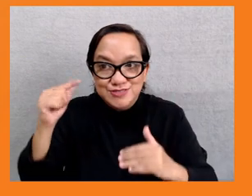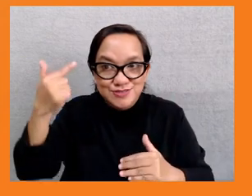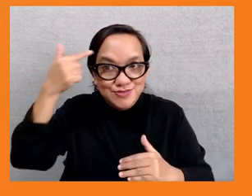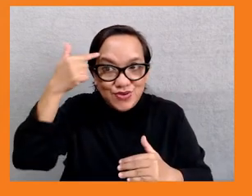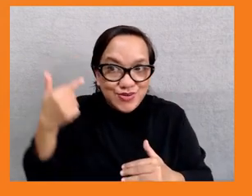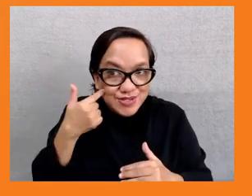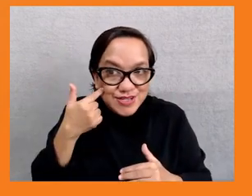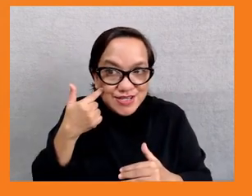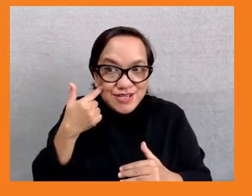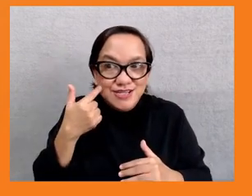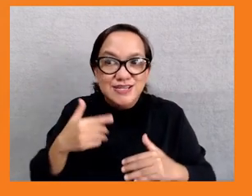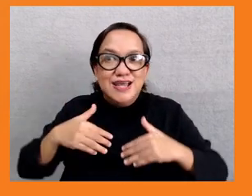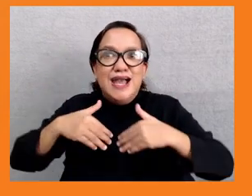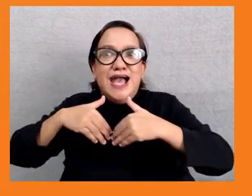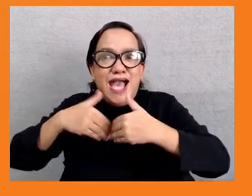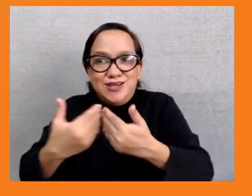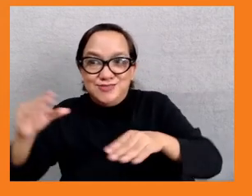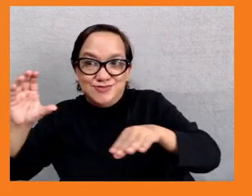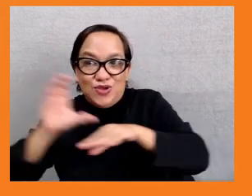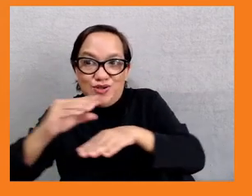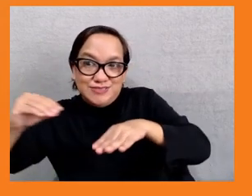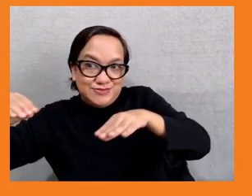way beyond what impacts on their income and wealth.